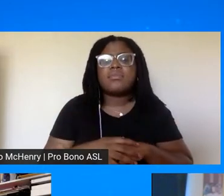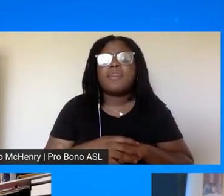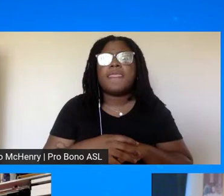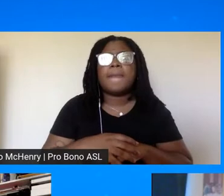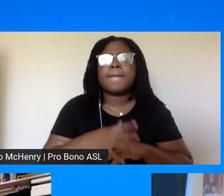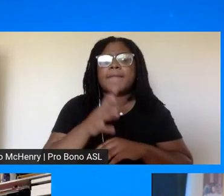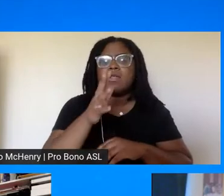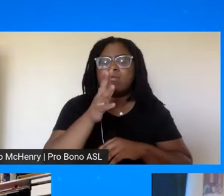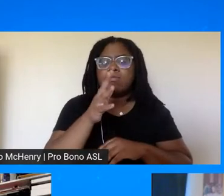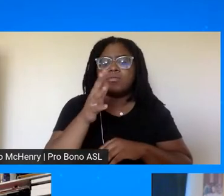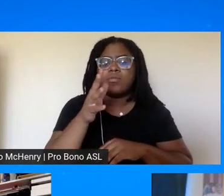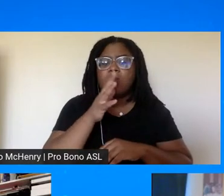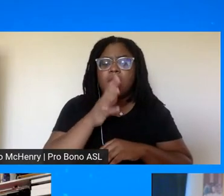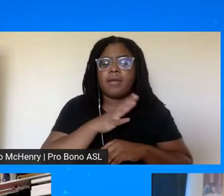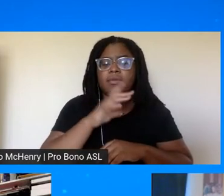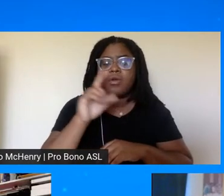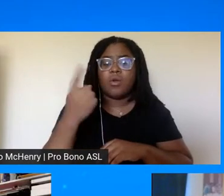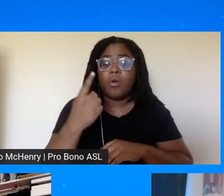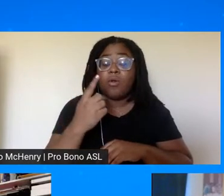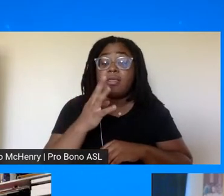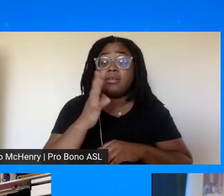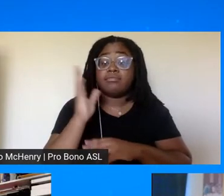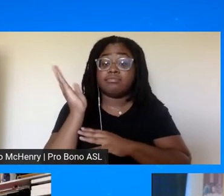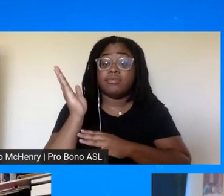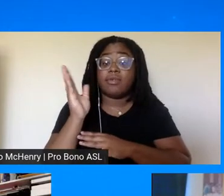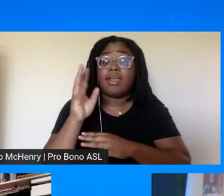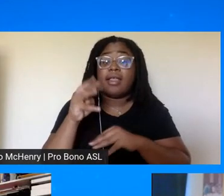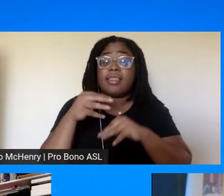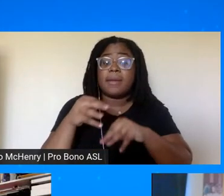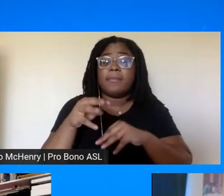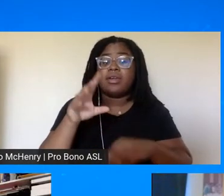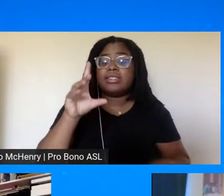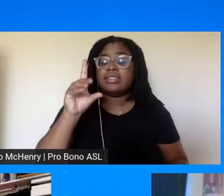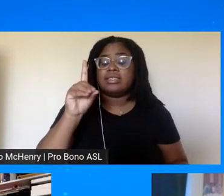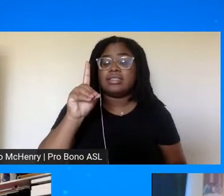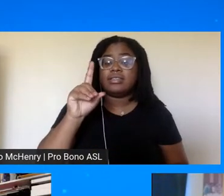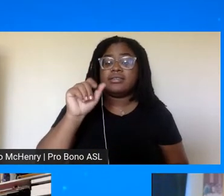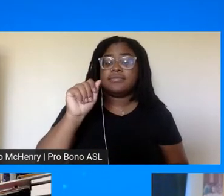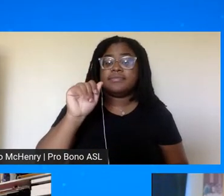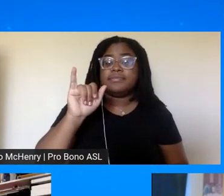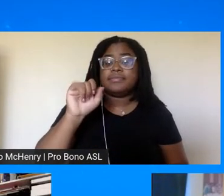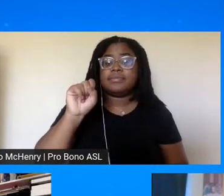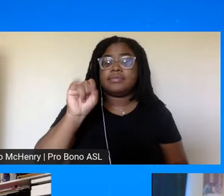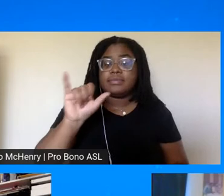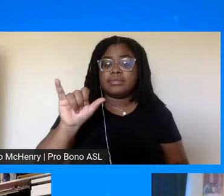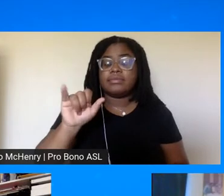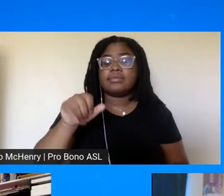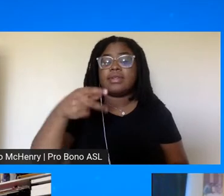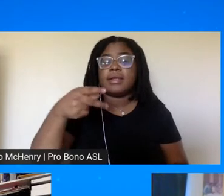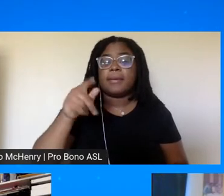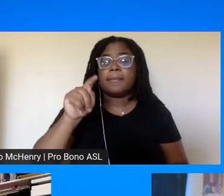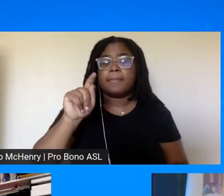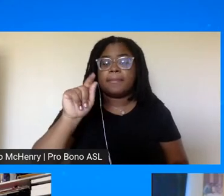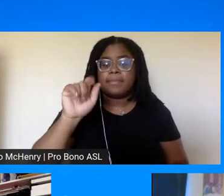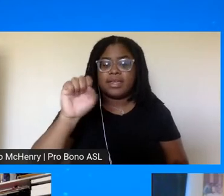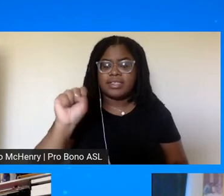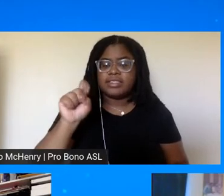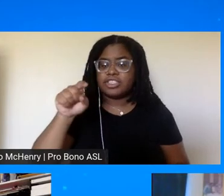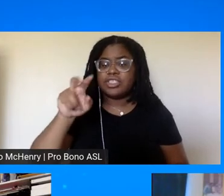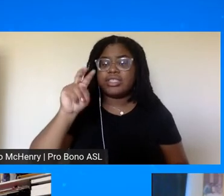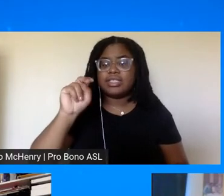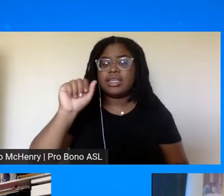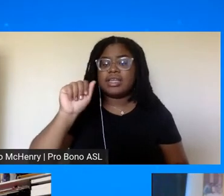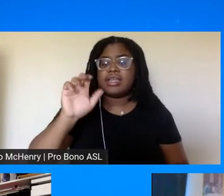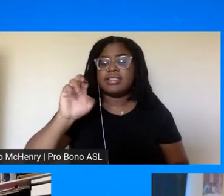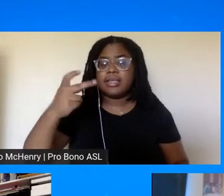who spoke at the march was daisy bates so and daisy bates was a naacp president in